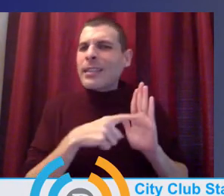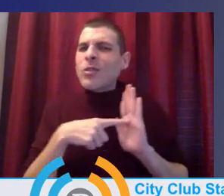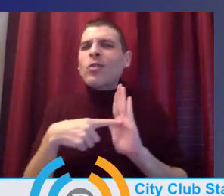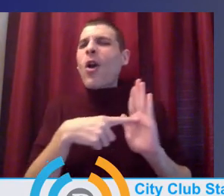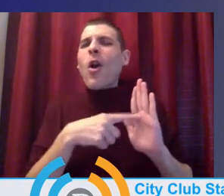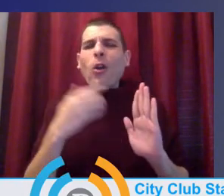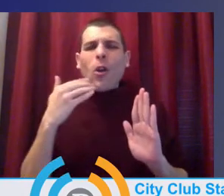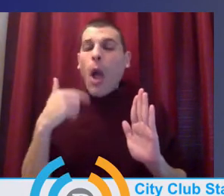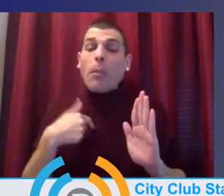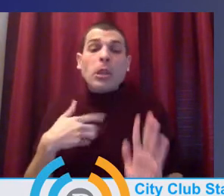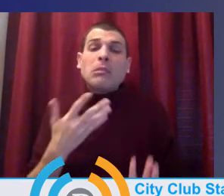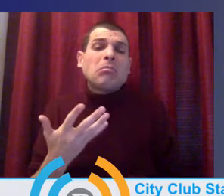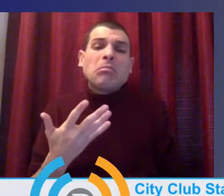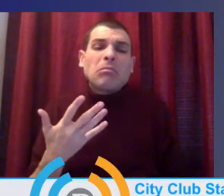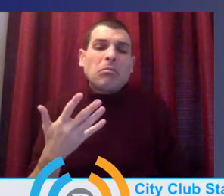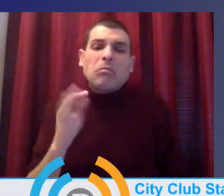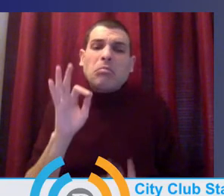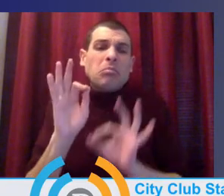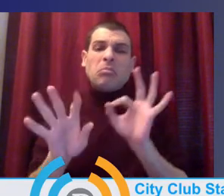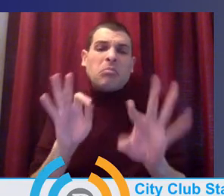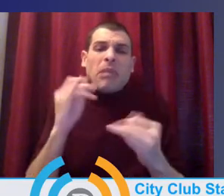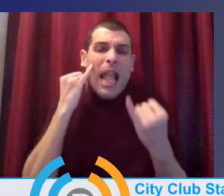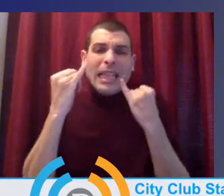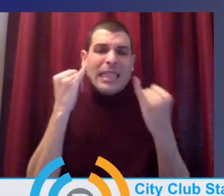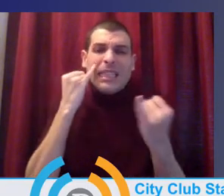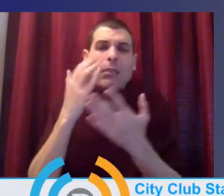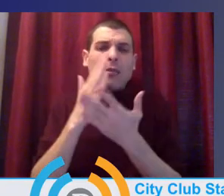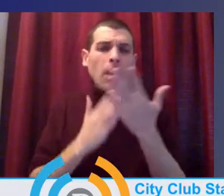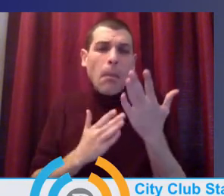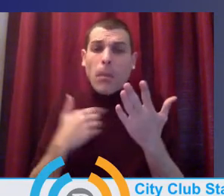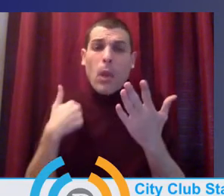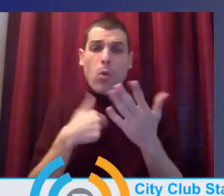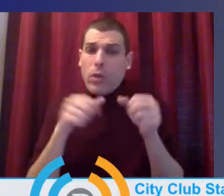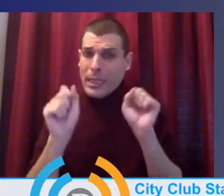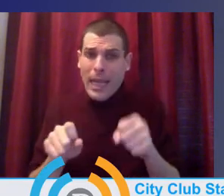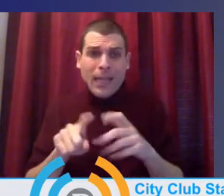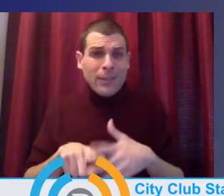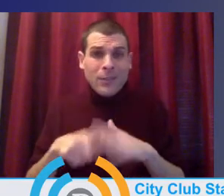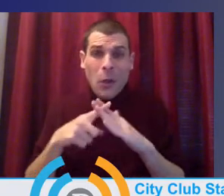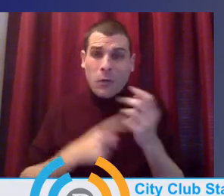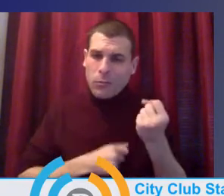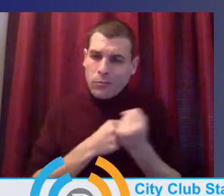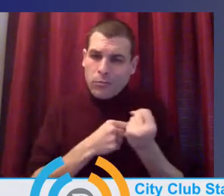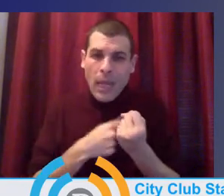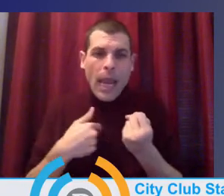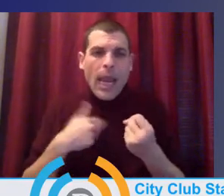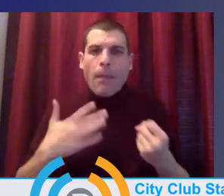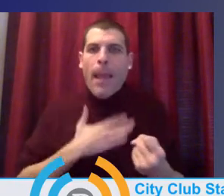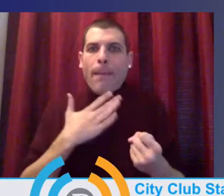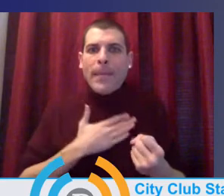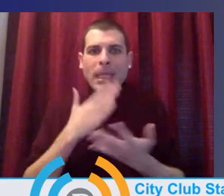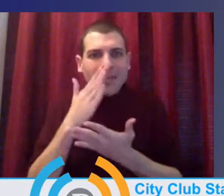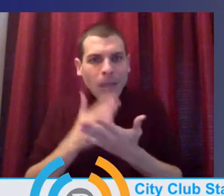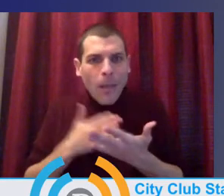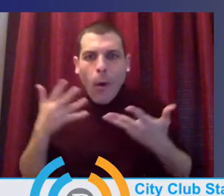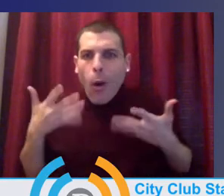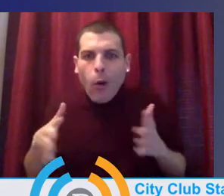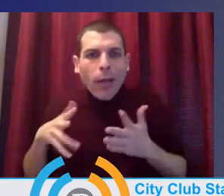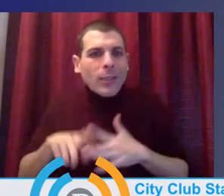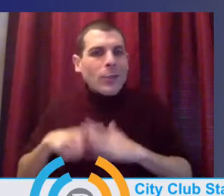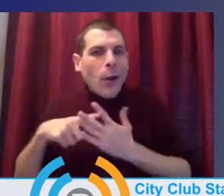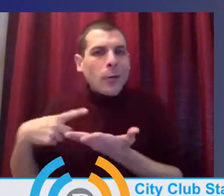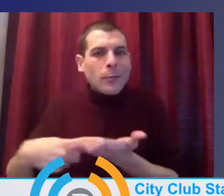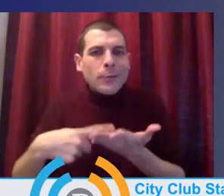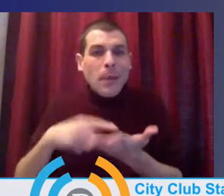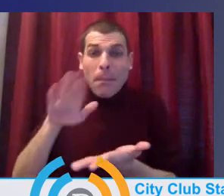some of the, the structures I think we, we can look at. And I am so glad that some of those dialogues have begun for us in some of our middle school